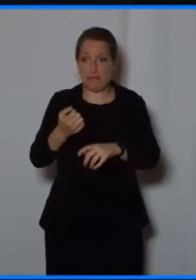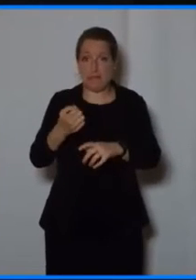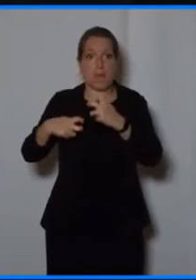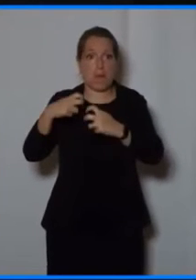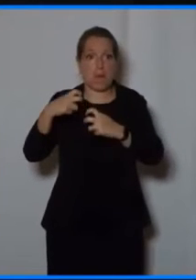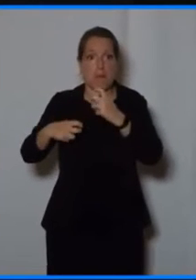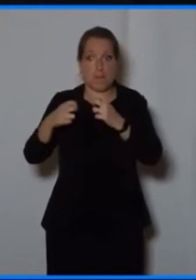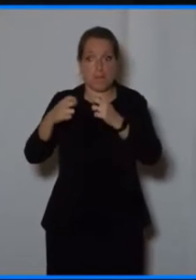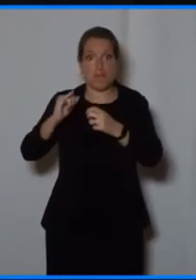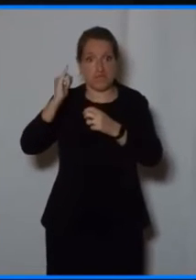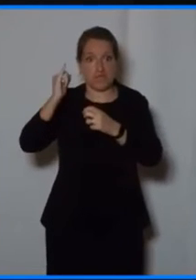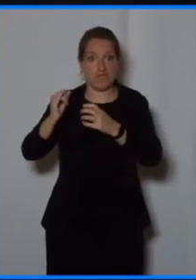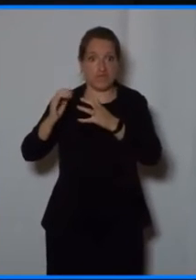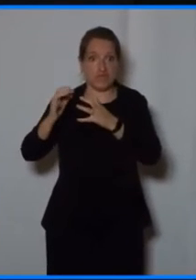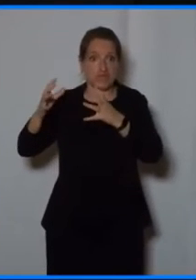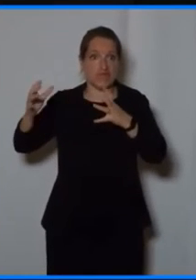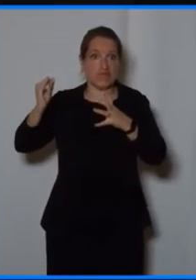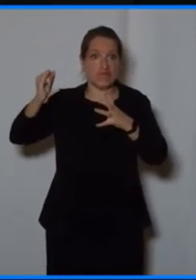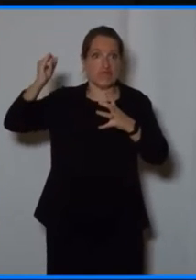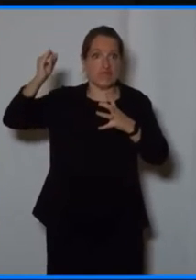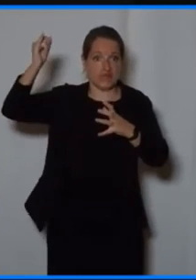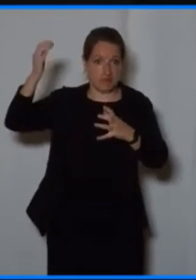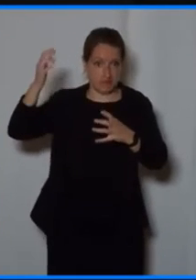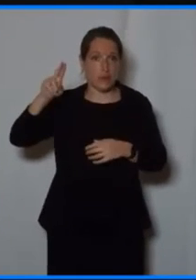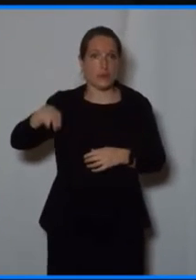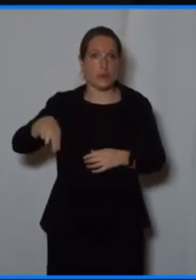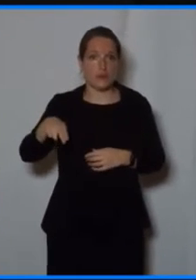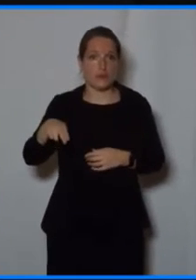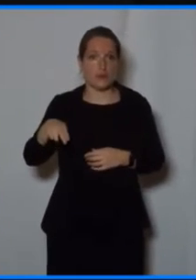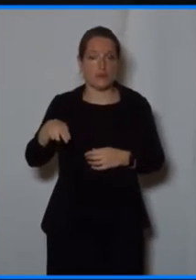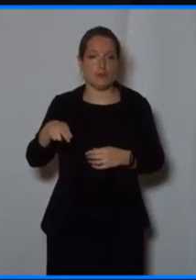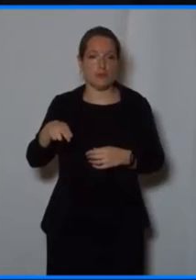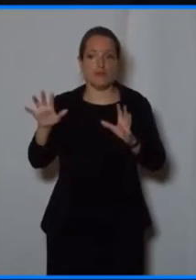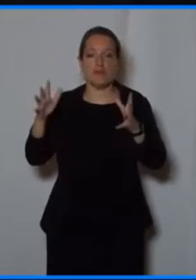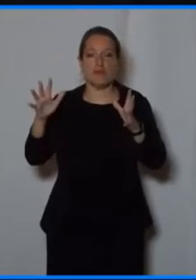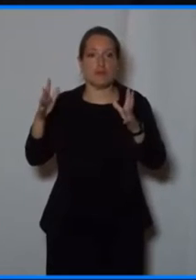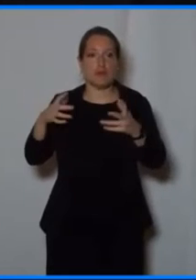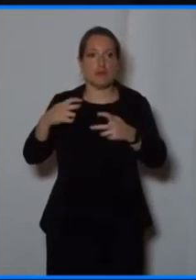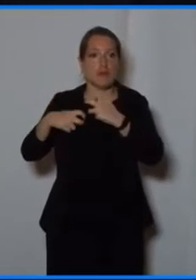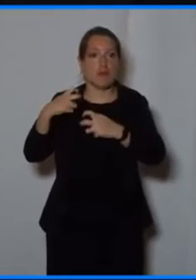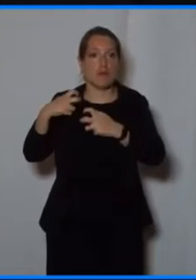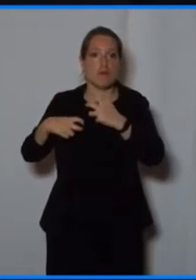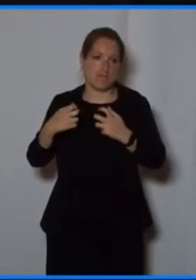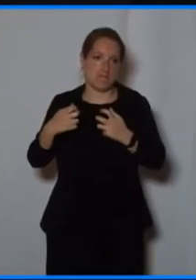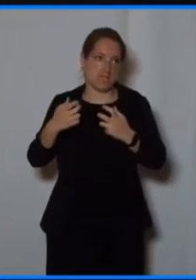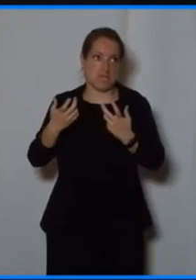exactly, problem on the non-physical side. I'll give you a few examples.